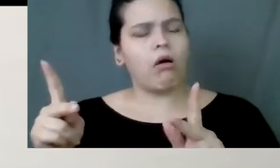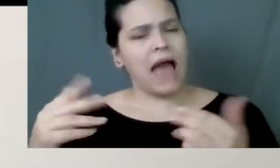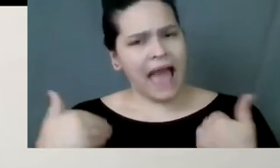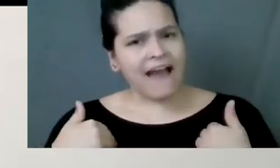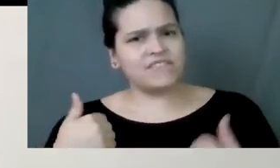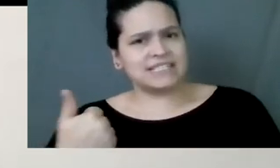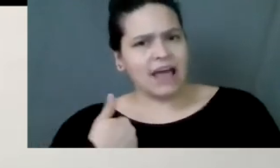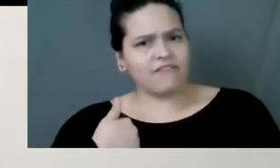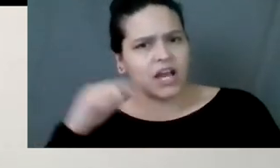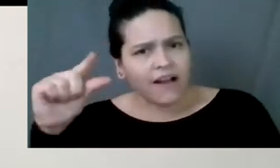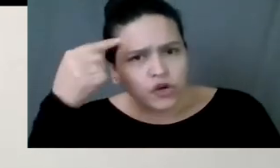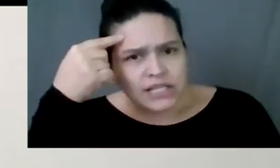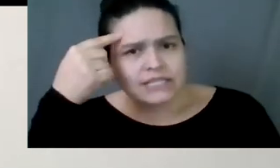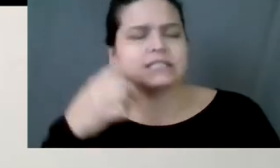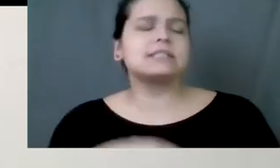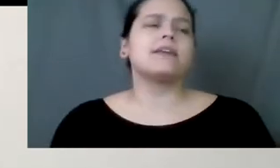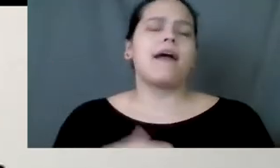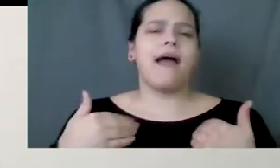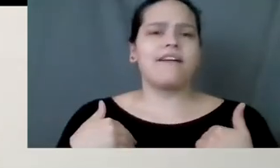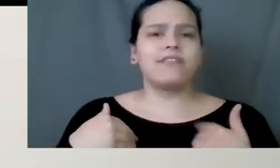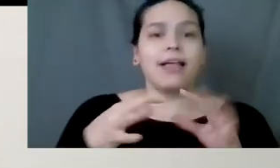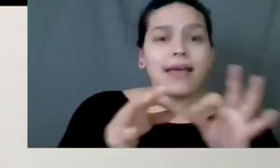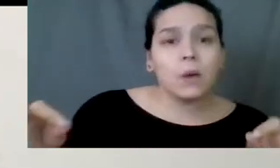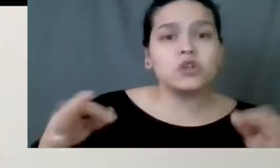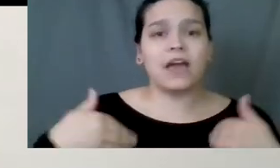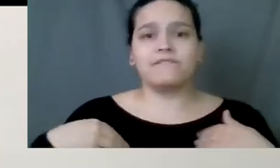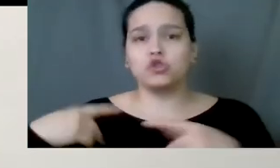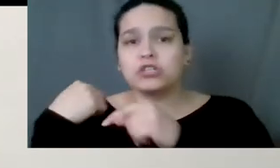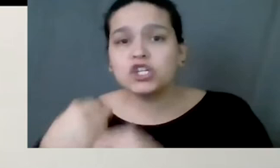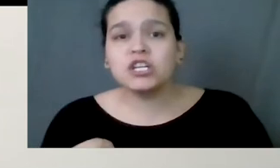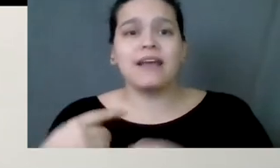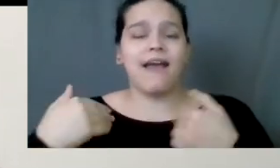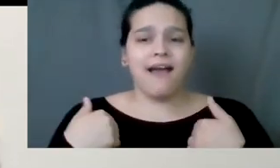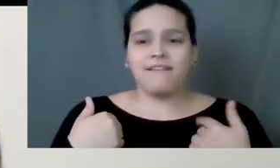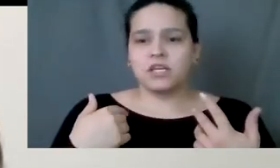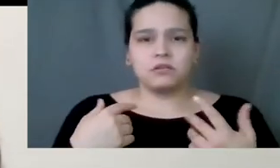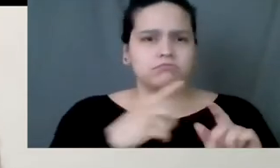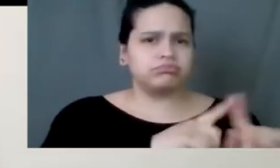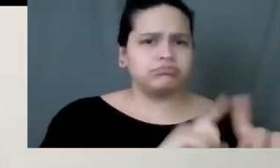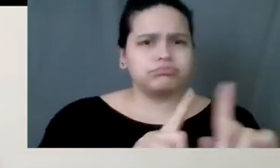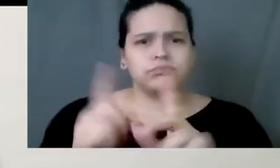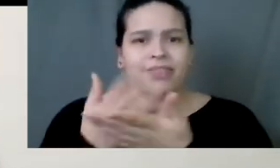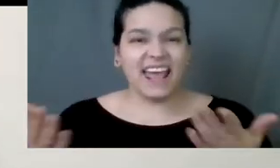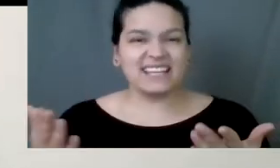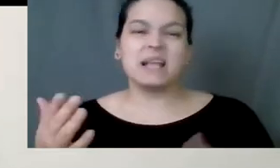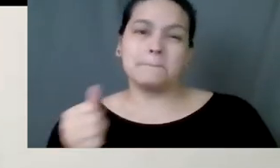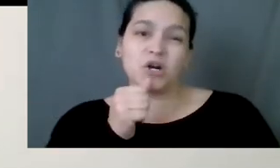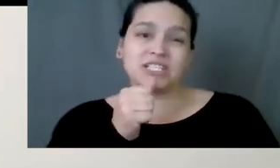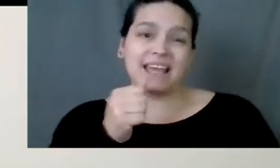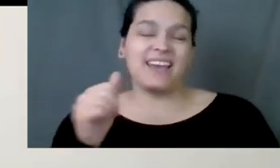practices of self-governance, you know, our own languages, our traditions. So personally, that's what I like to say.